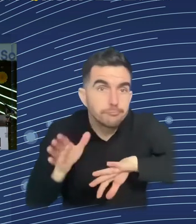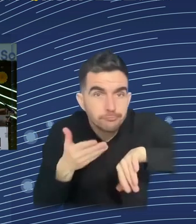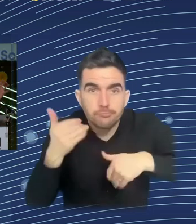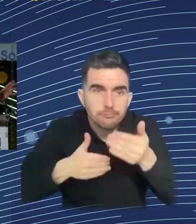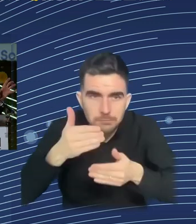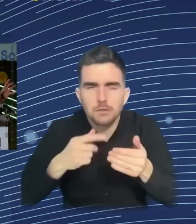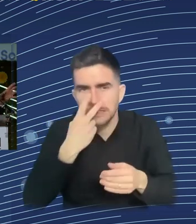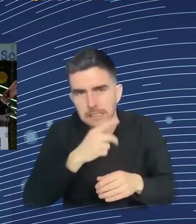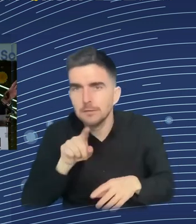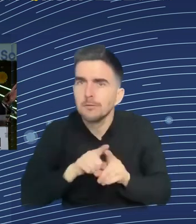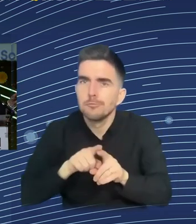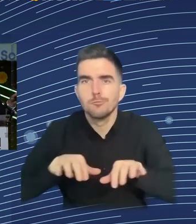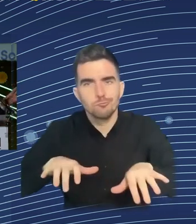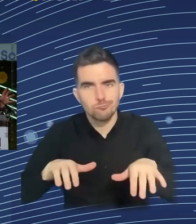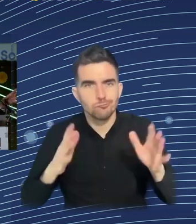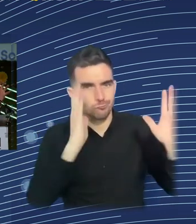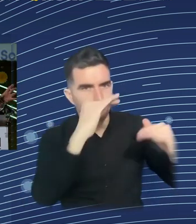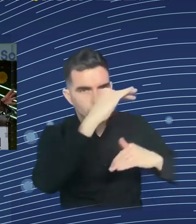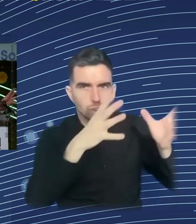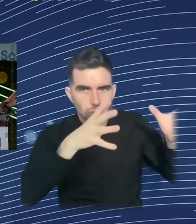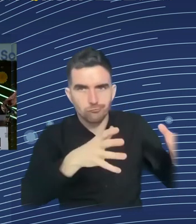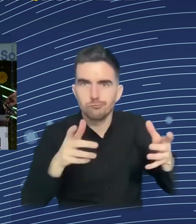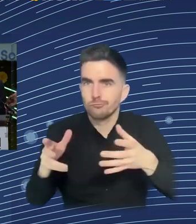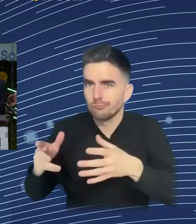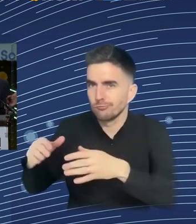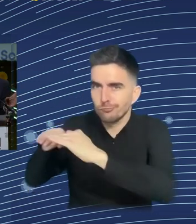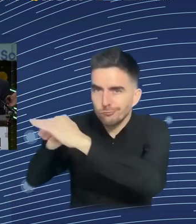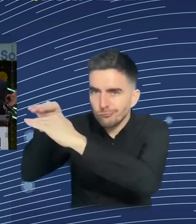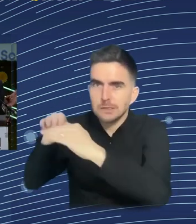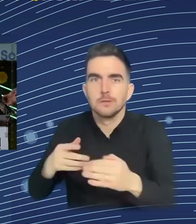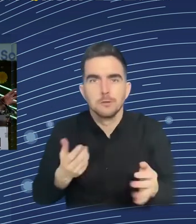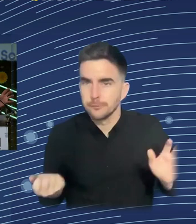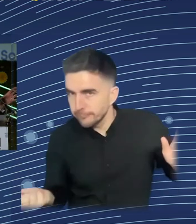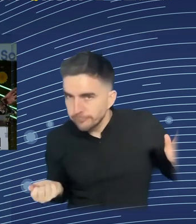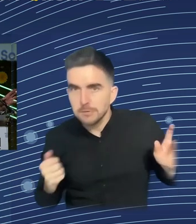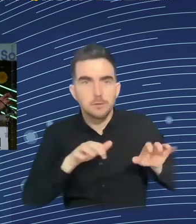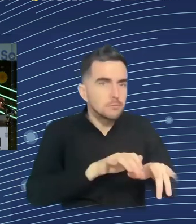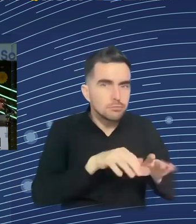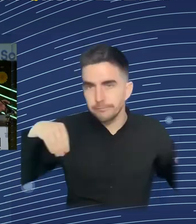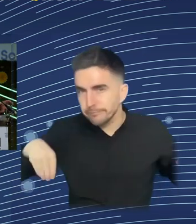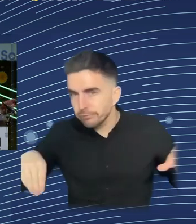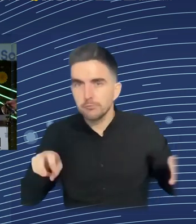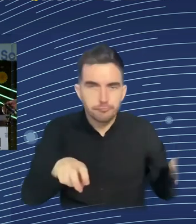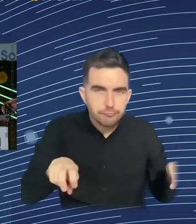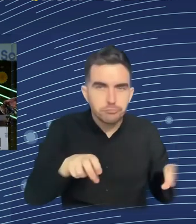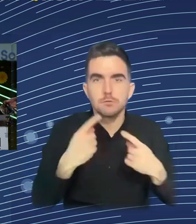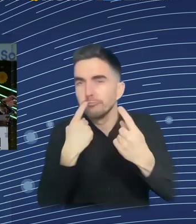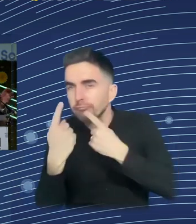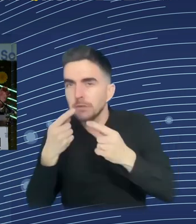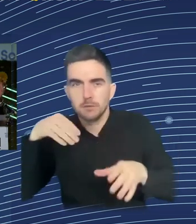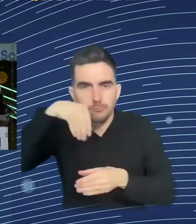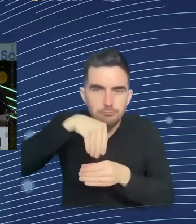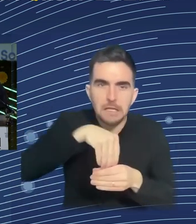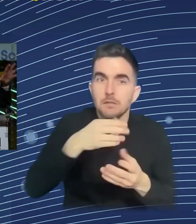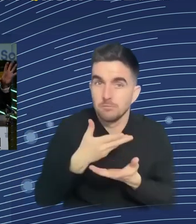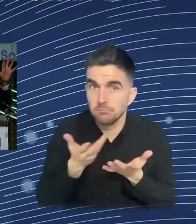most. And because they're in the middle, the term polarization was introduced. That's what computers caused, or the hollowing out of the middle. But what